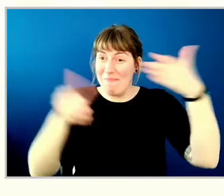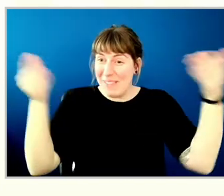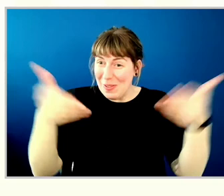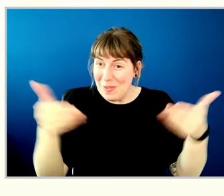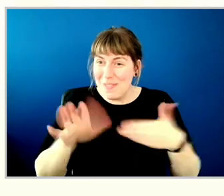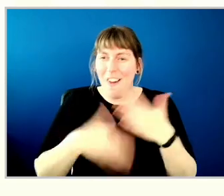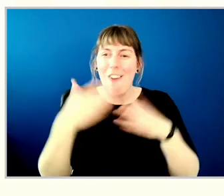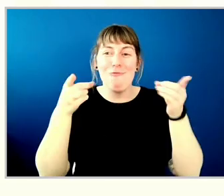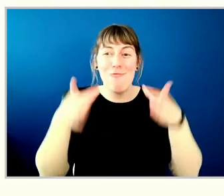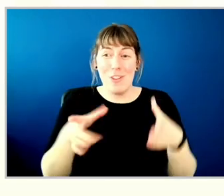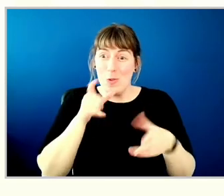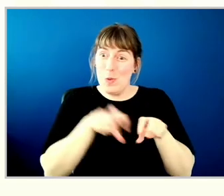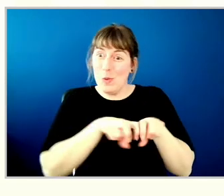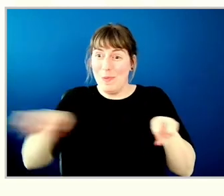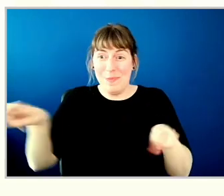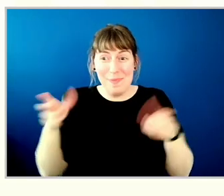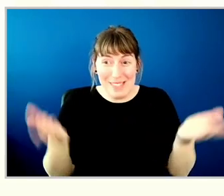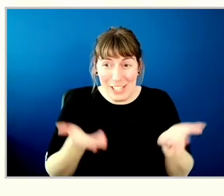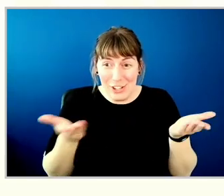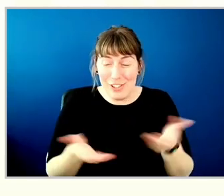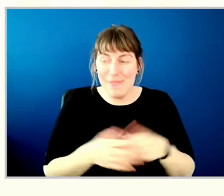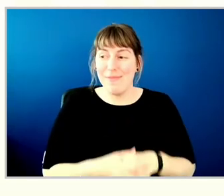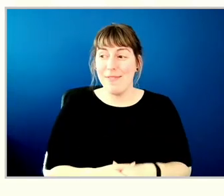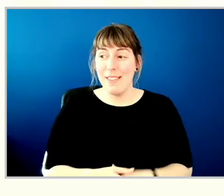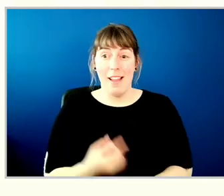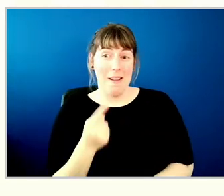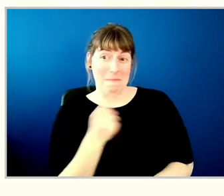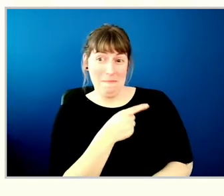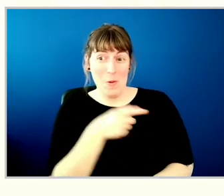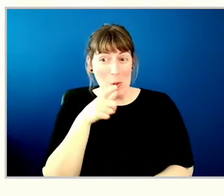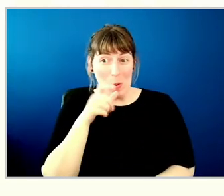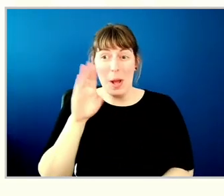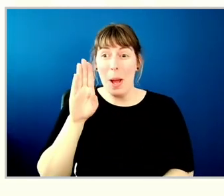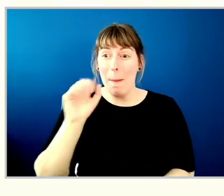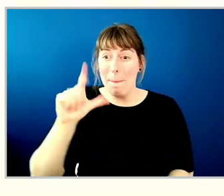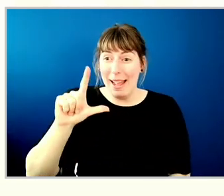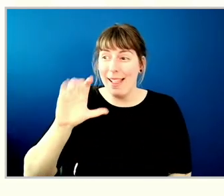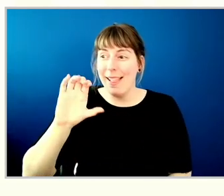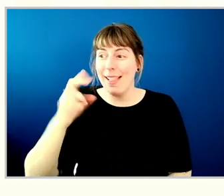with me here this evening. To my left, we have Bill Chan,